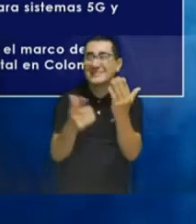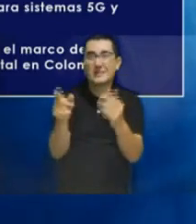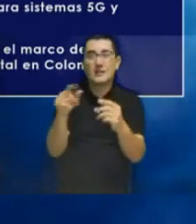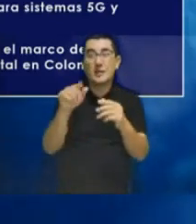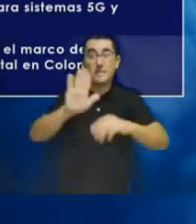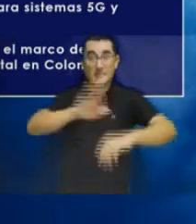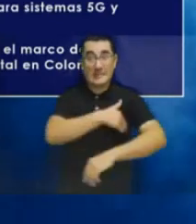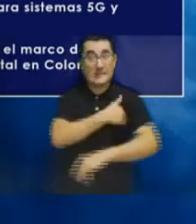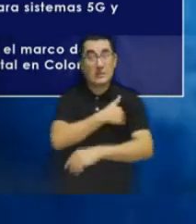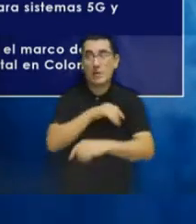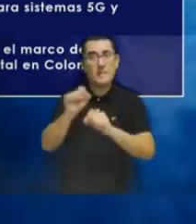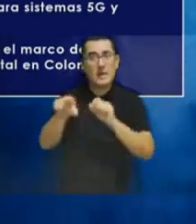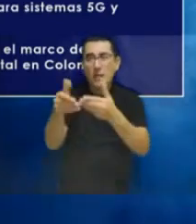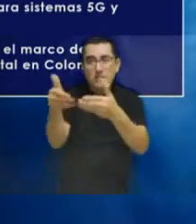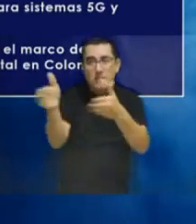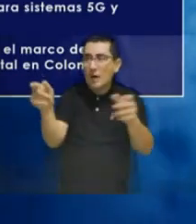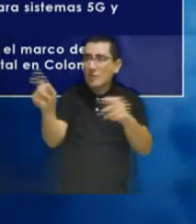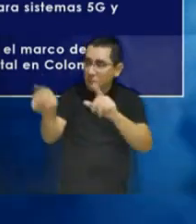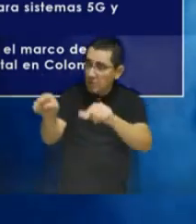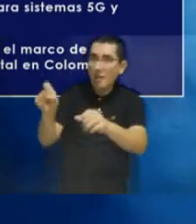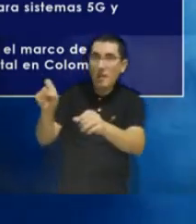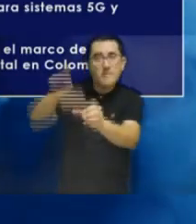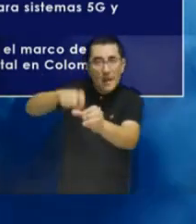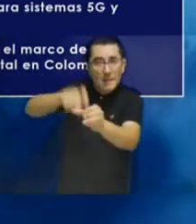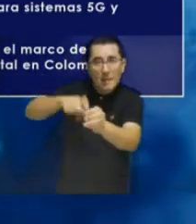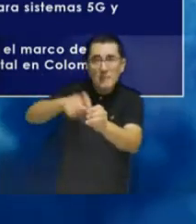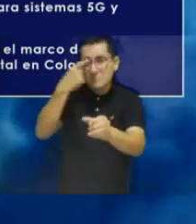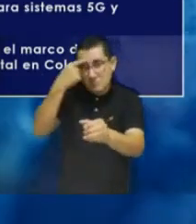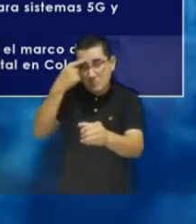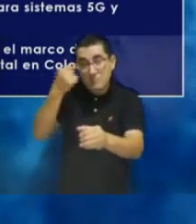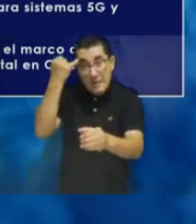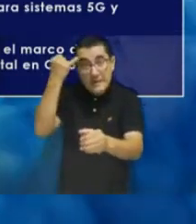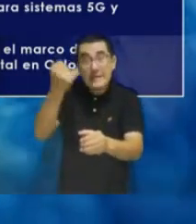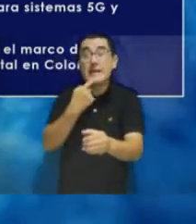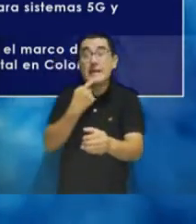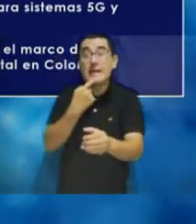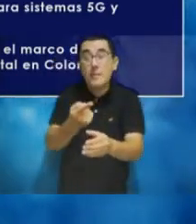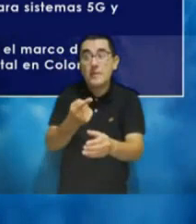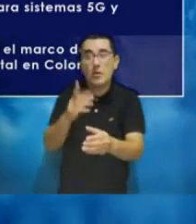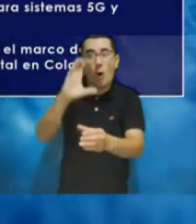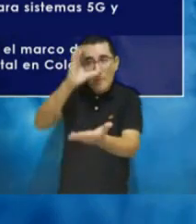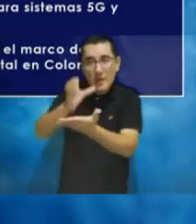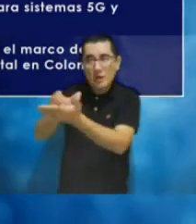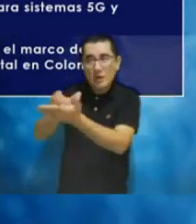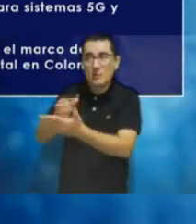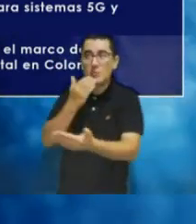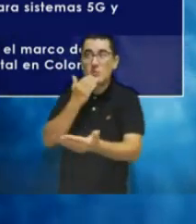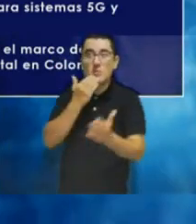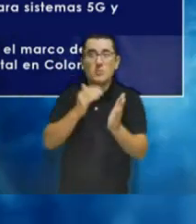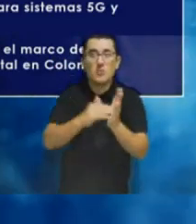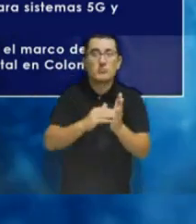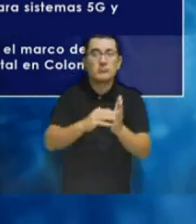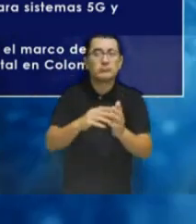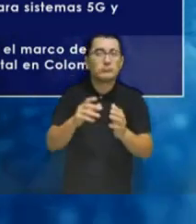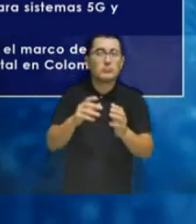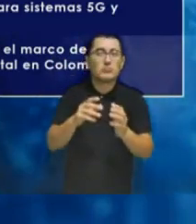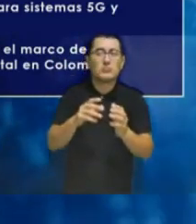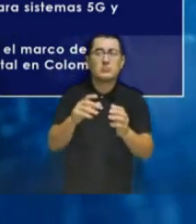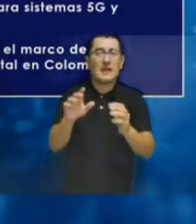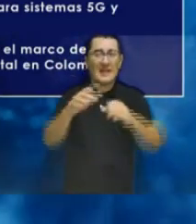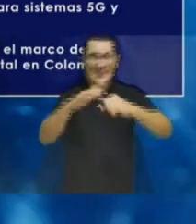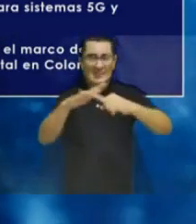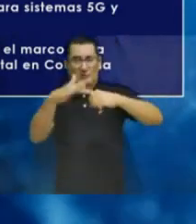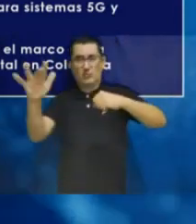is, that the Ministry have opened for comments. In particular, the draft project for spectrum